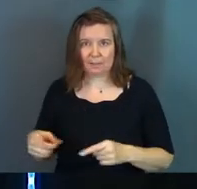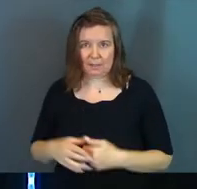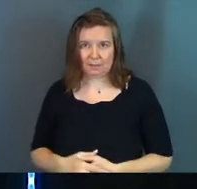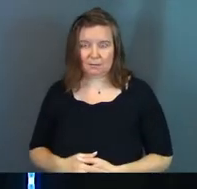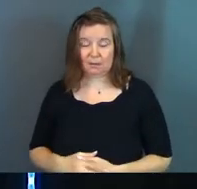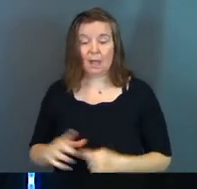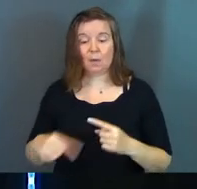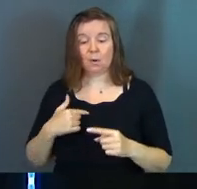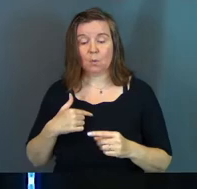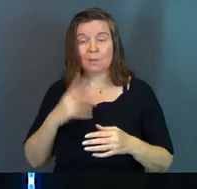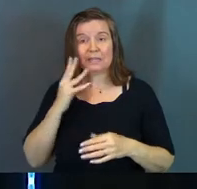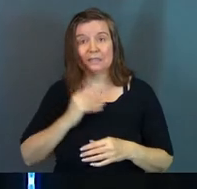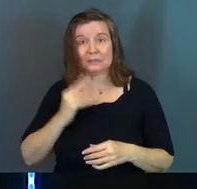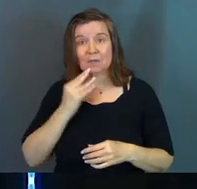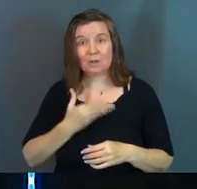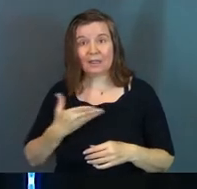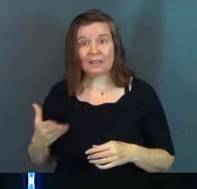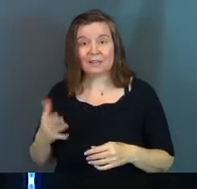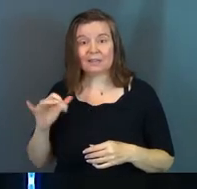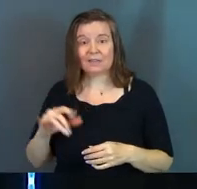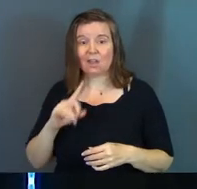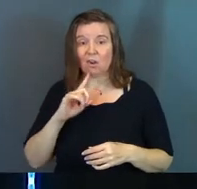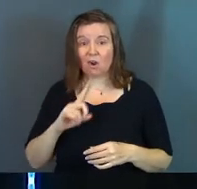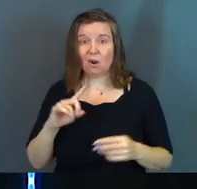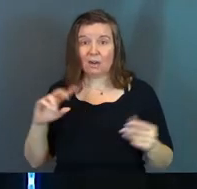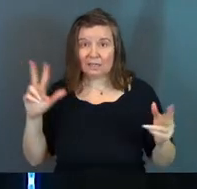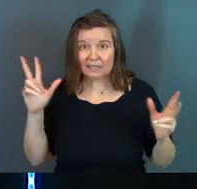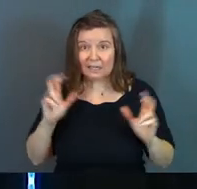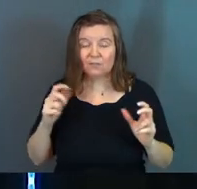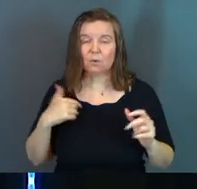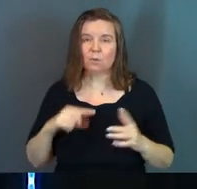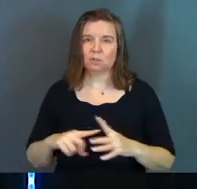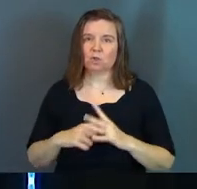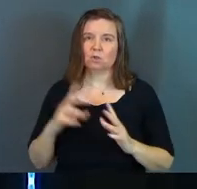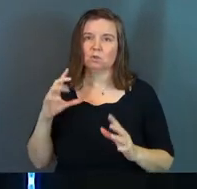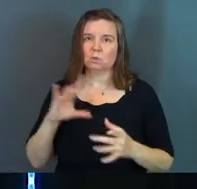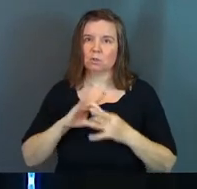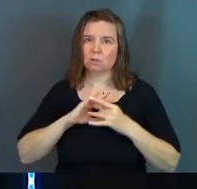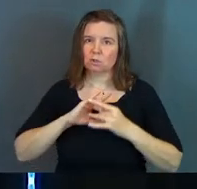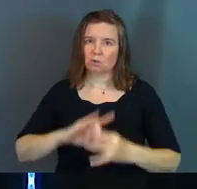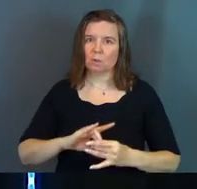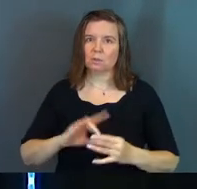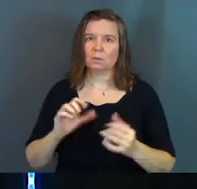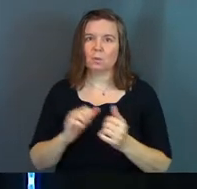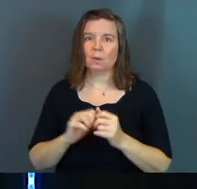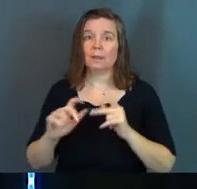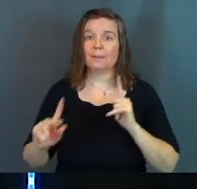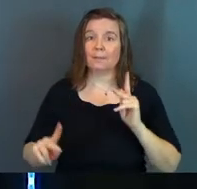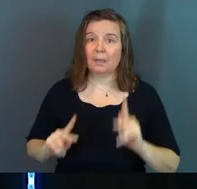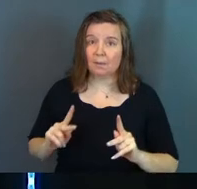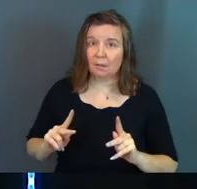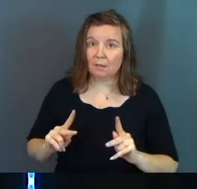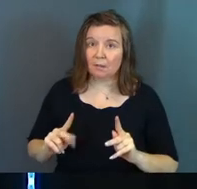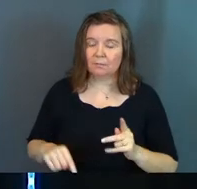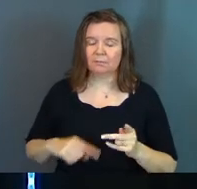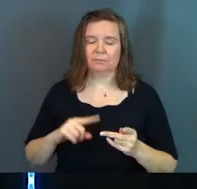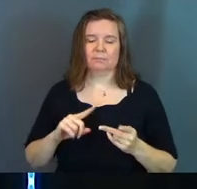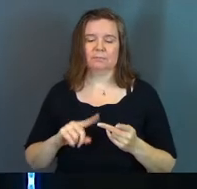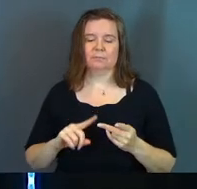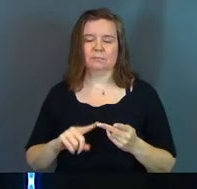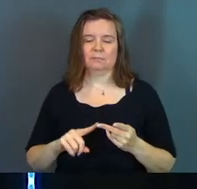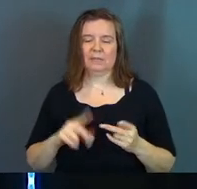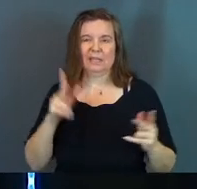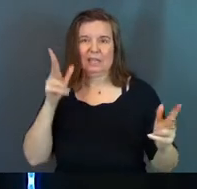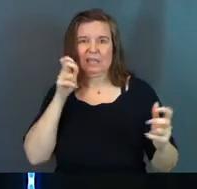And when we experience things that are evil, we start to associate them with people and we